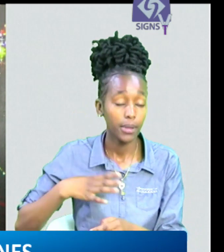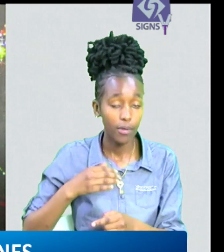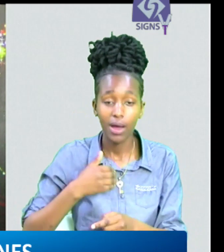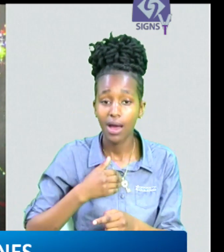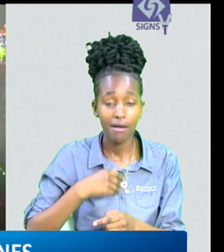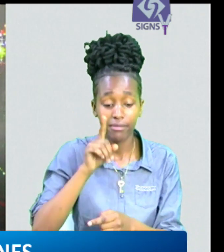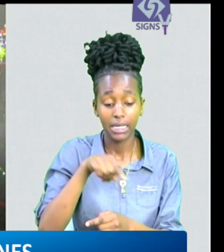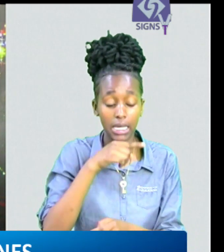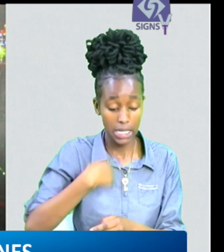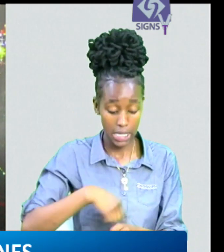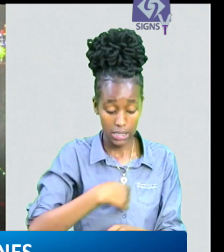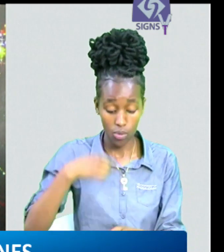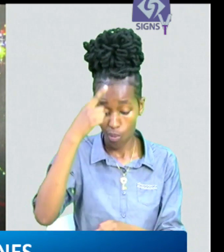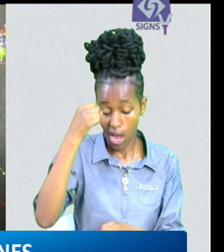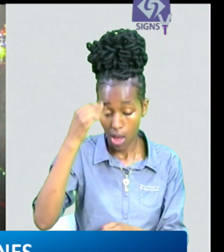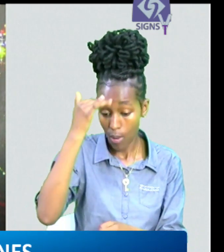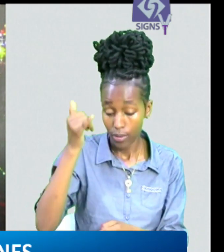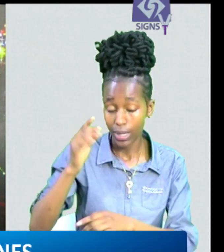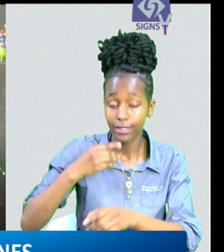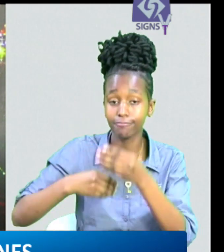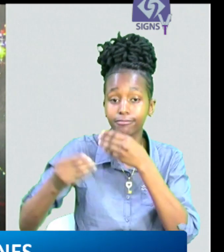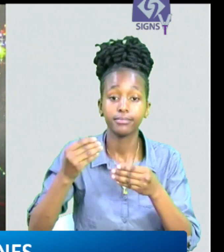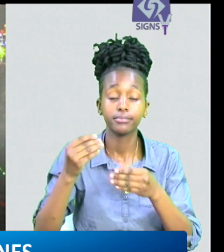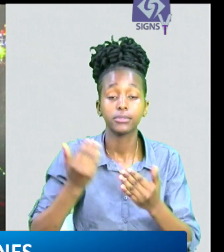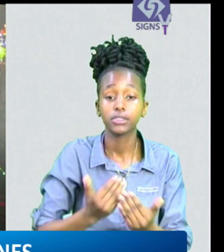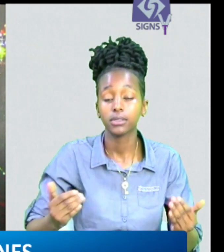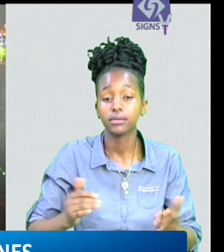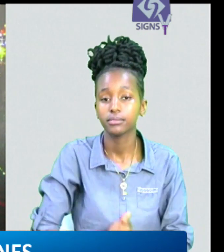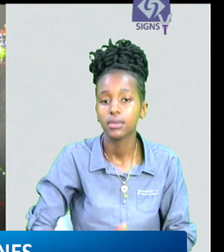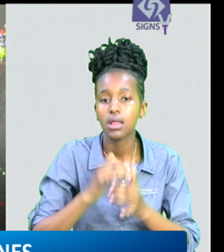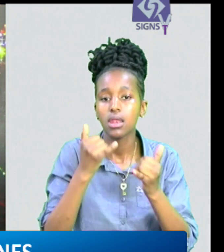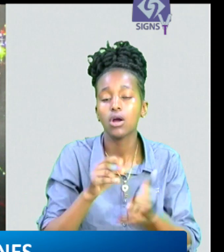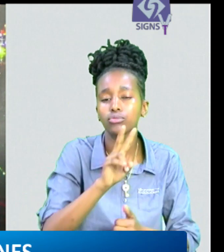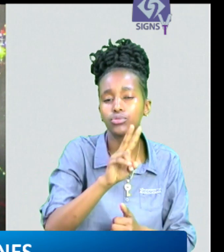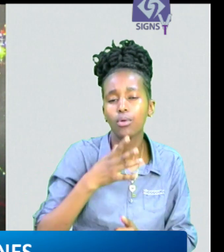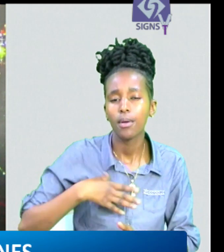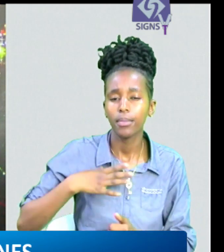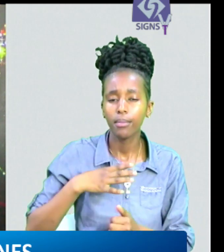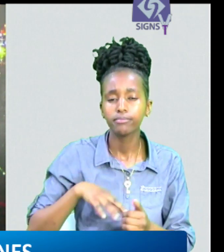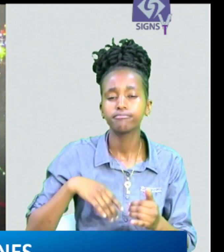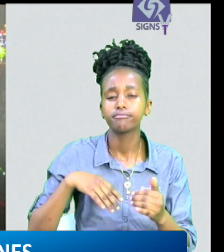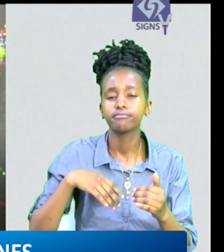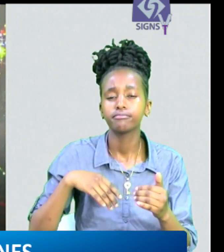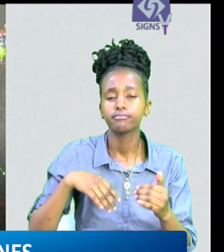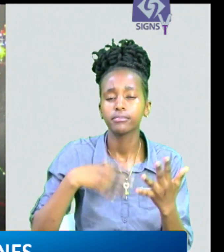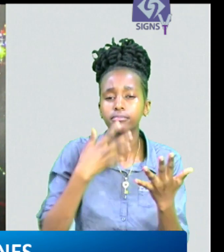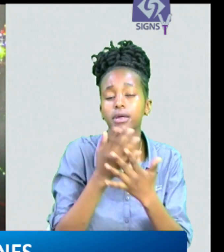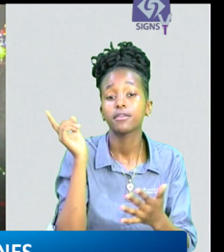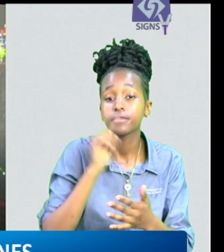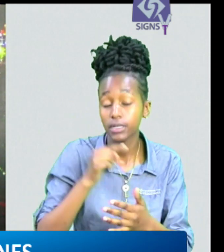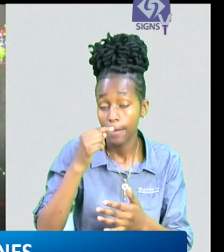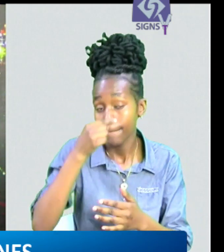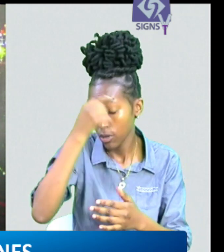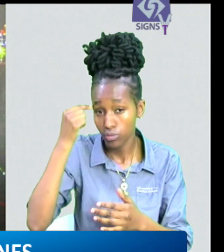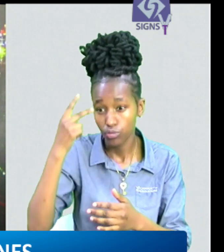babies and the former associate workers at mama lucy hospital have been convicted of trafficking